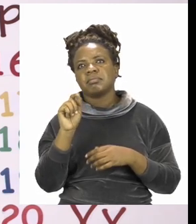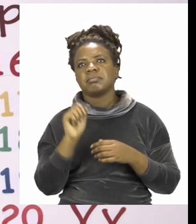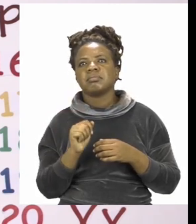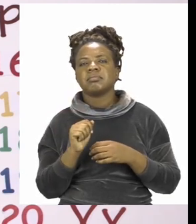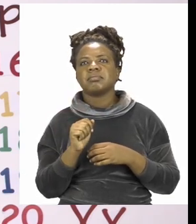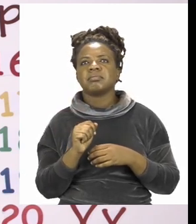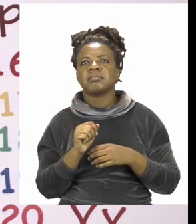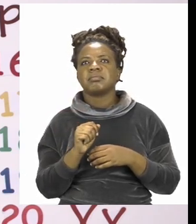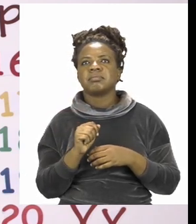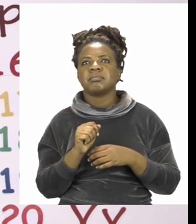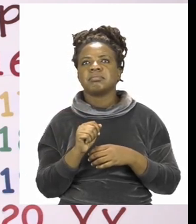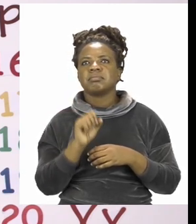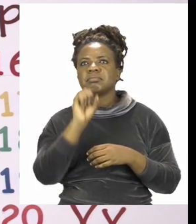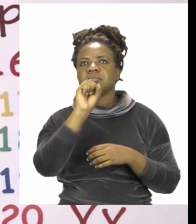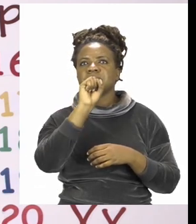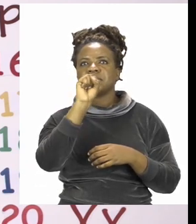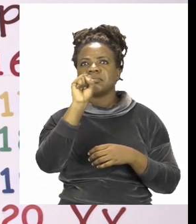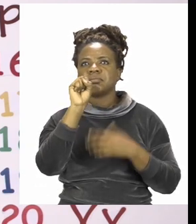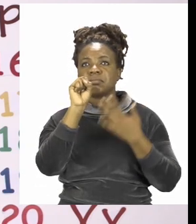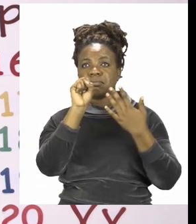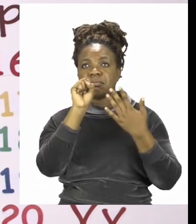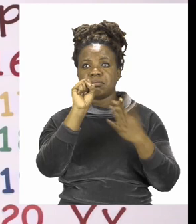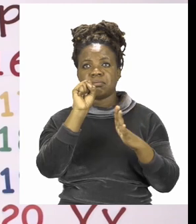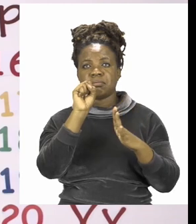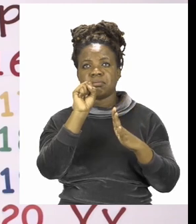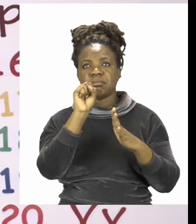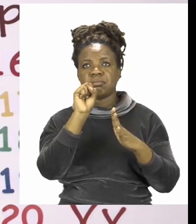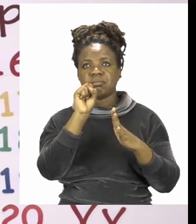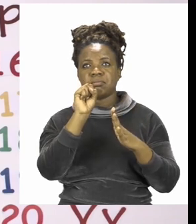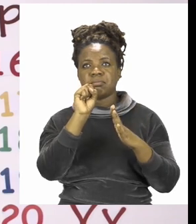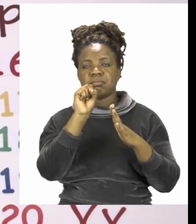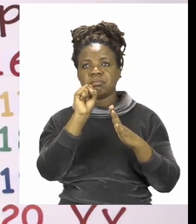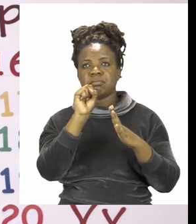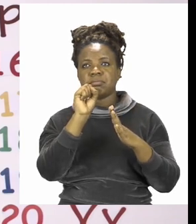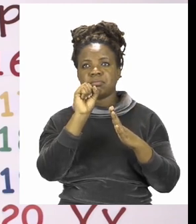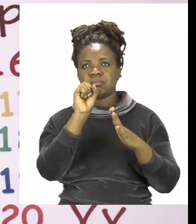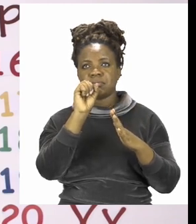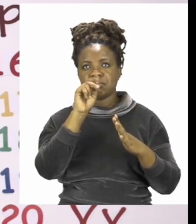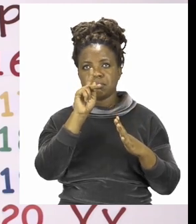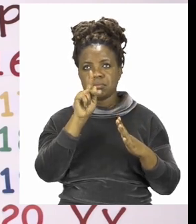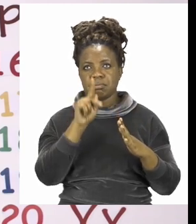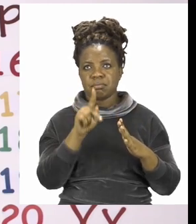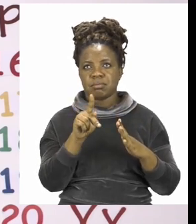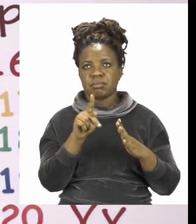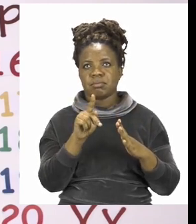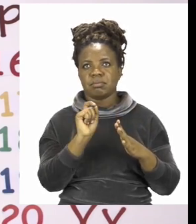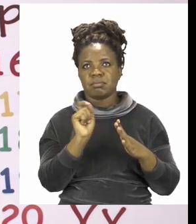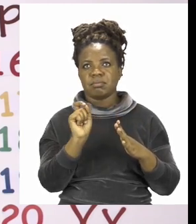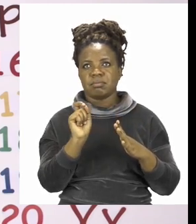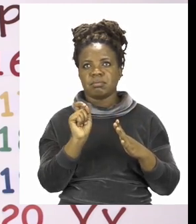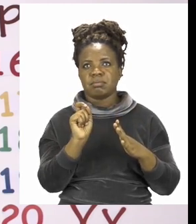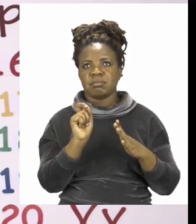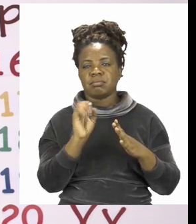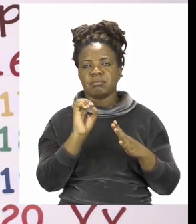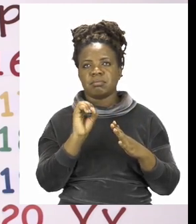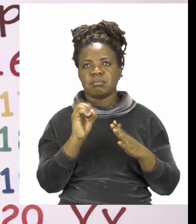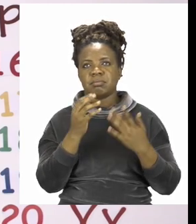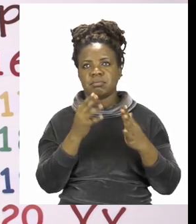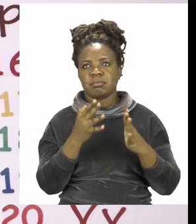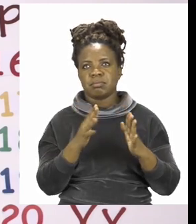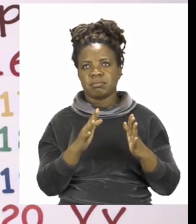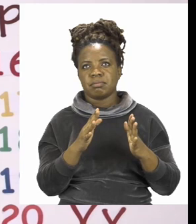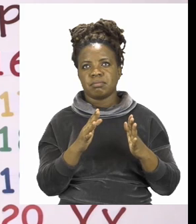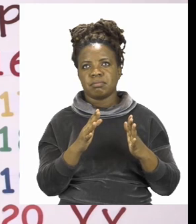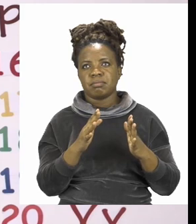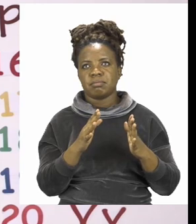the word spot. The S is already there. So I need to put the P. The O is already there.